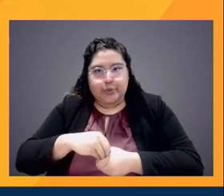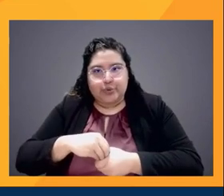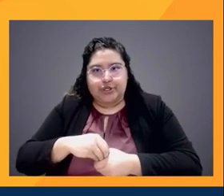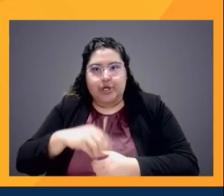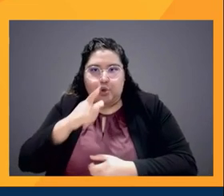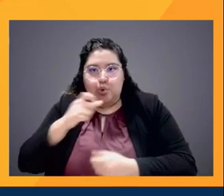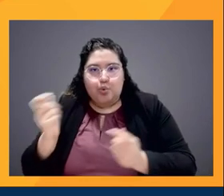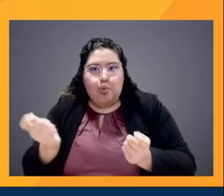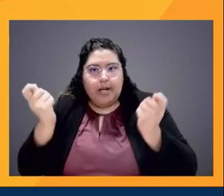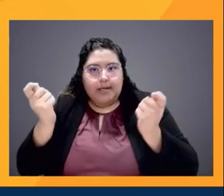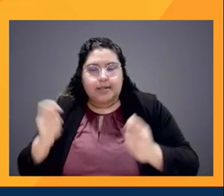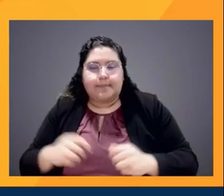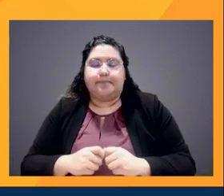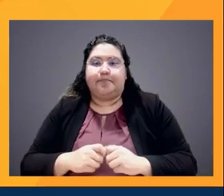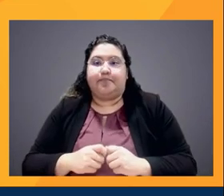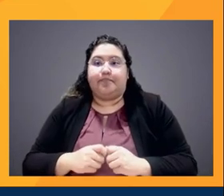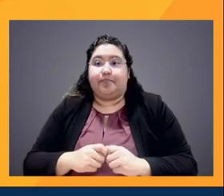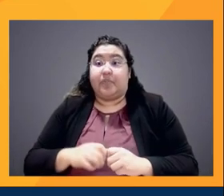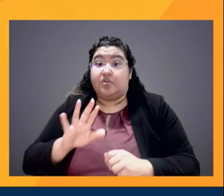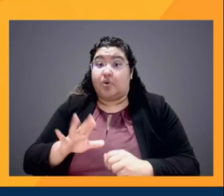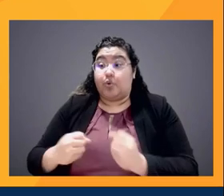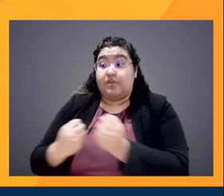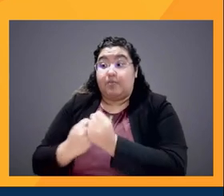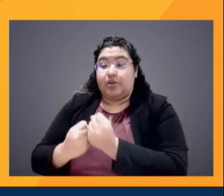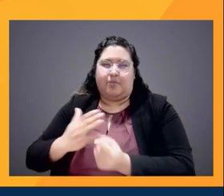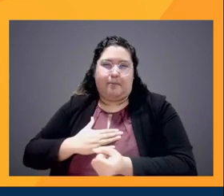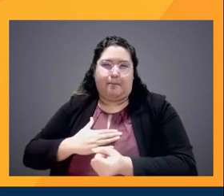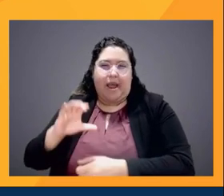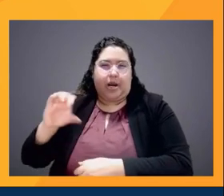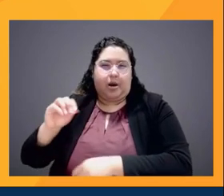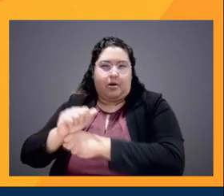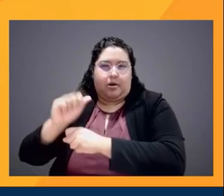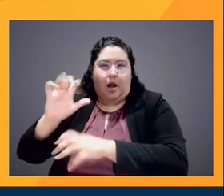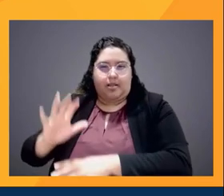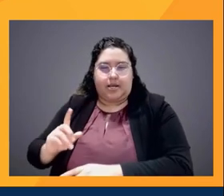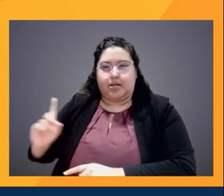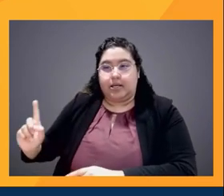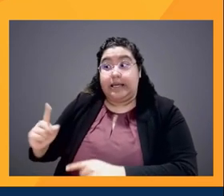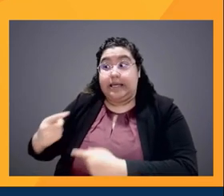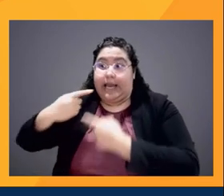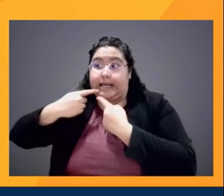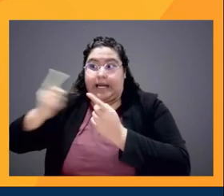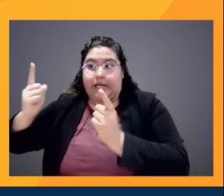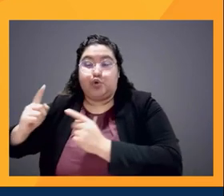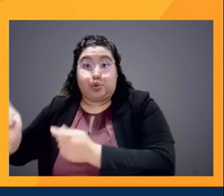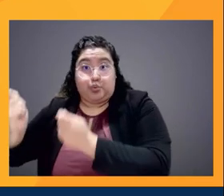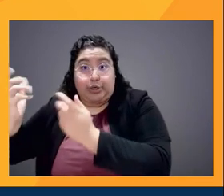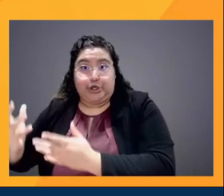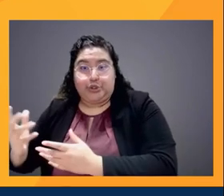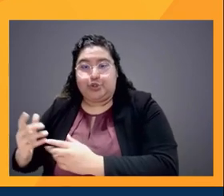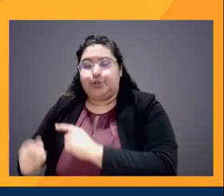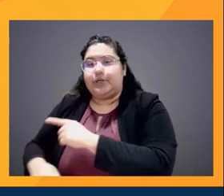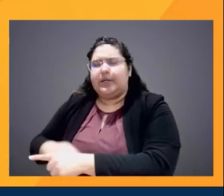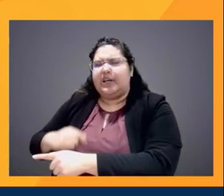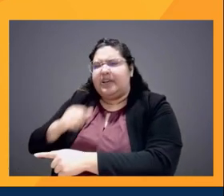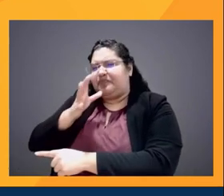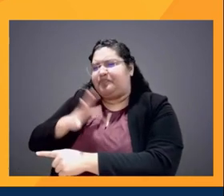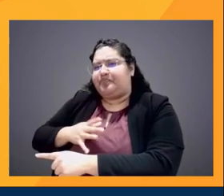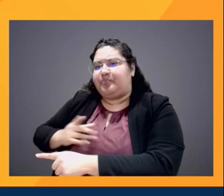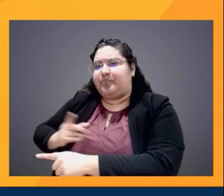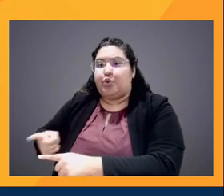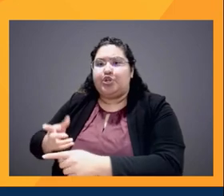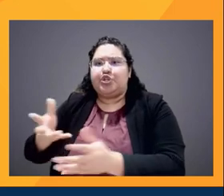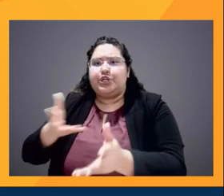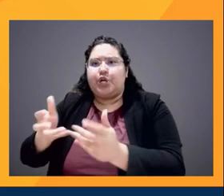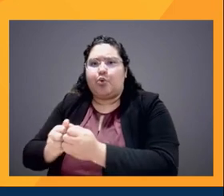the sponsor, my colleague, was announcing some of these winners, when she talked to the young Latinx, the